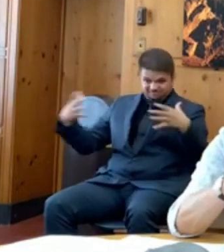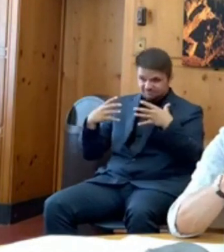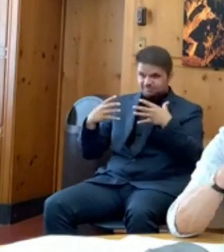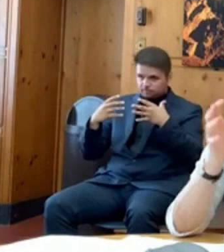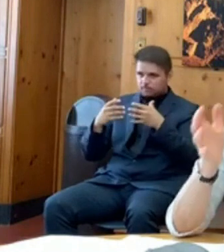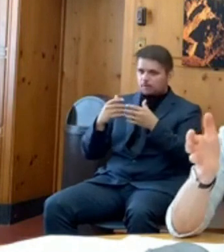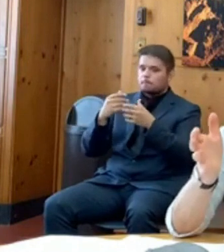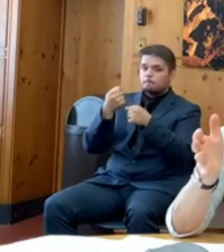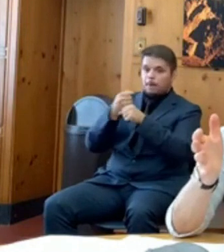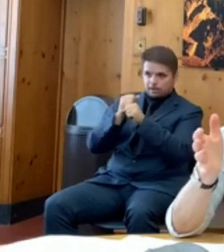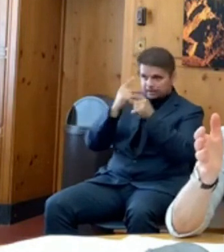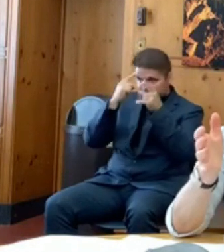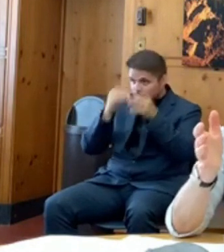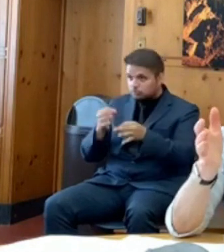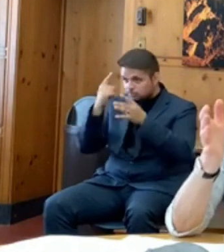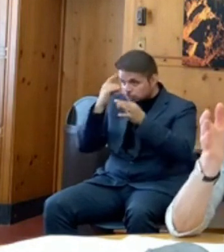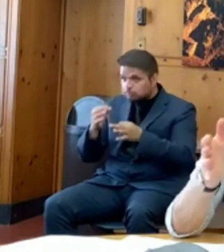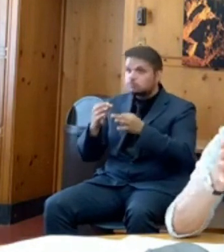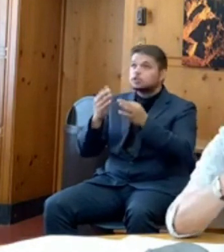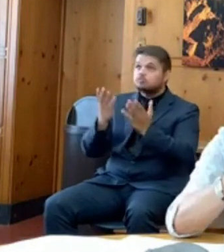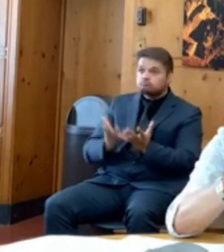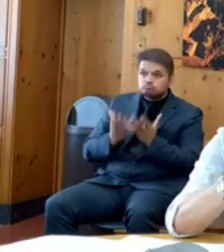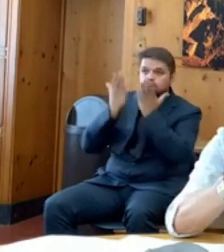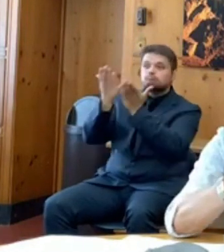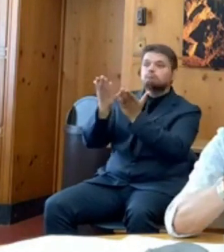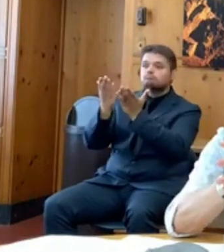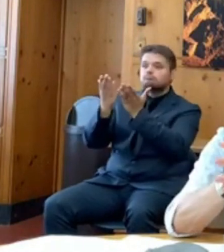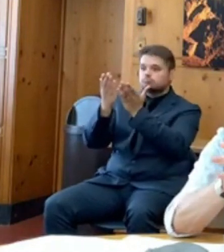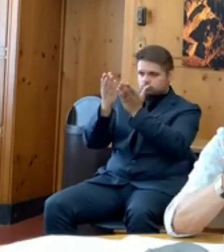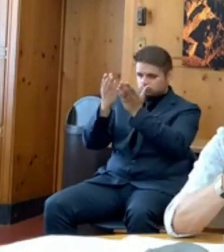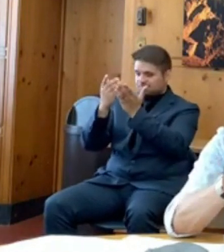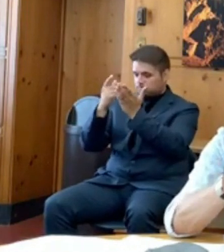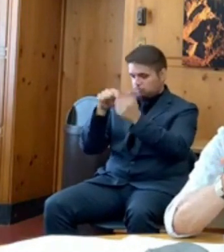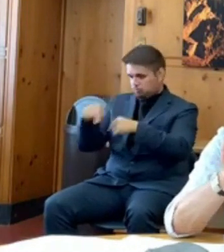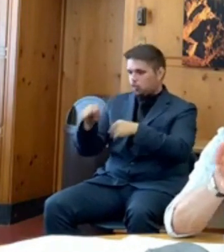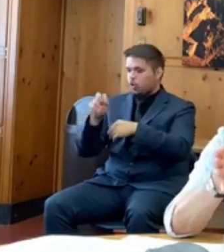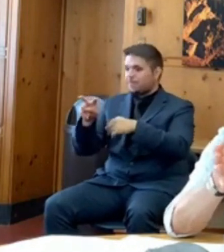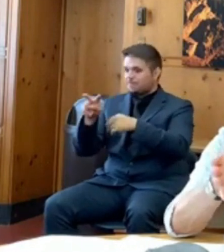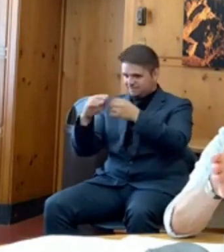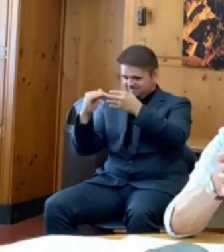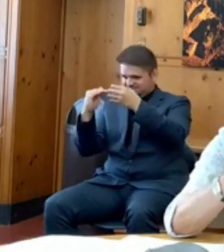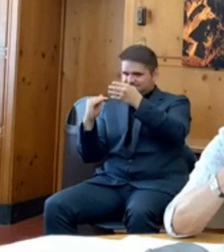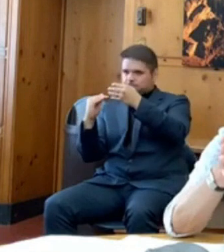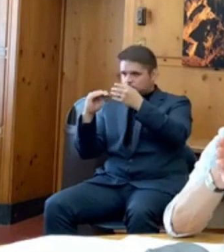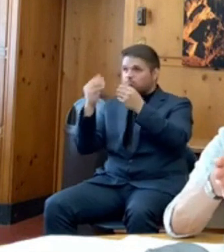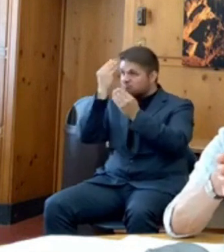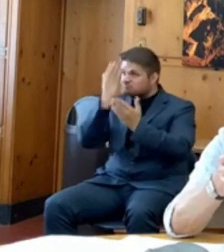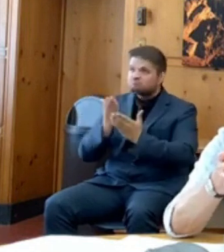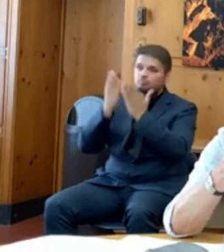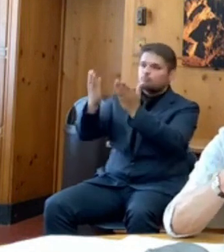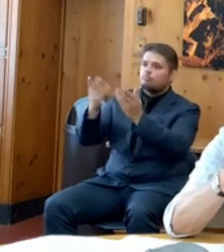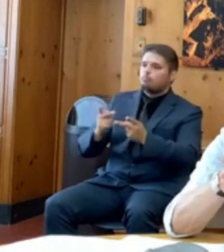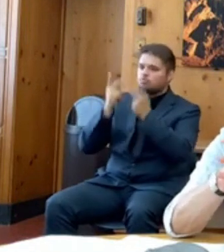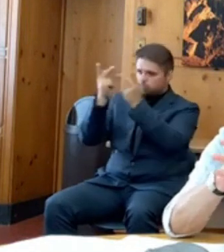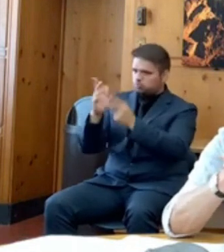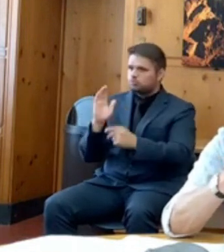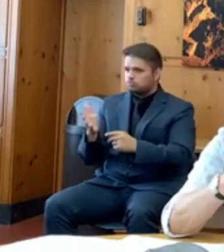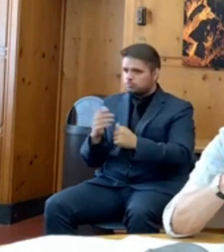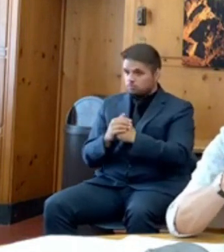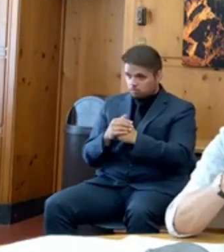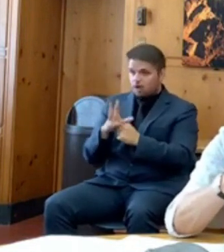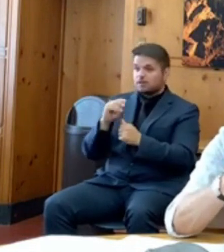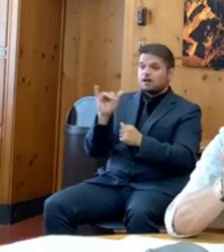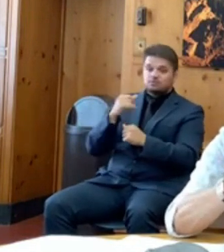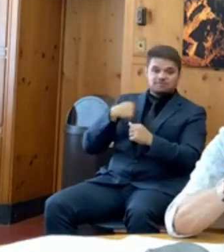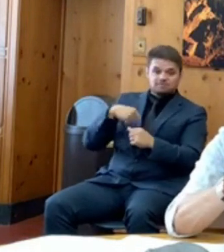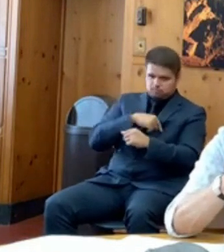November. In addition, I'm hoping that there will be room for key investments to assist and